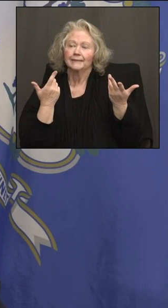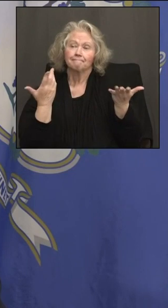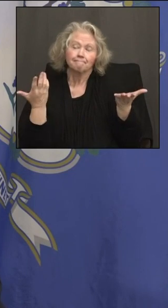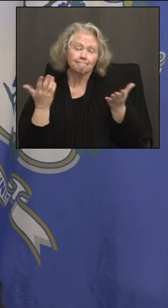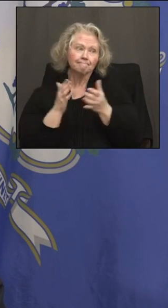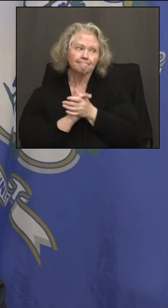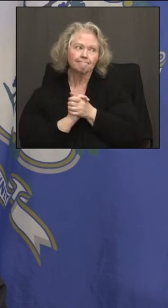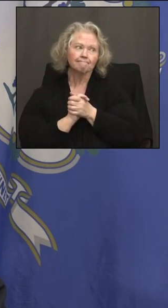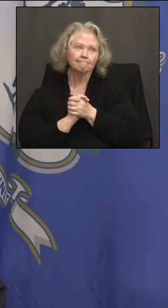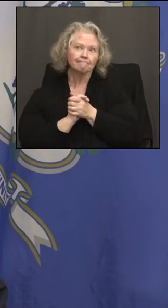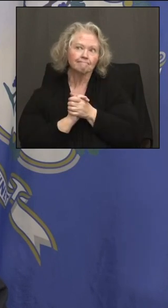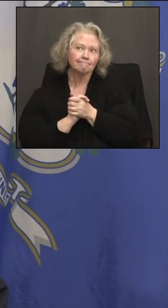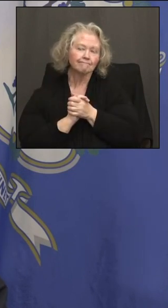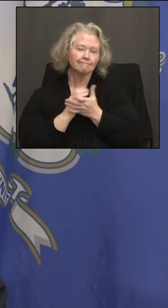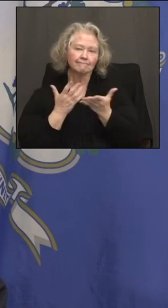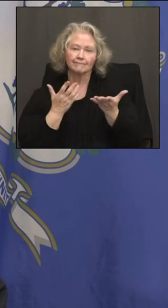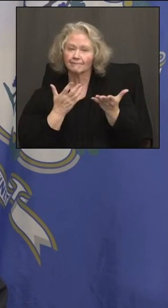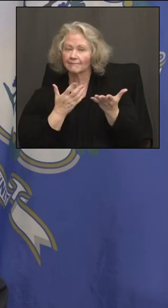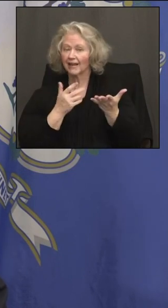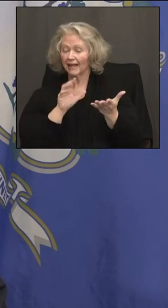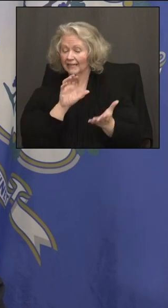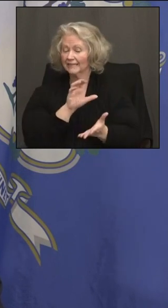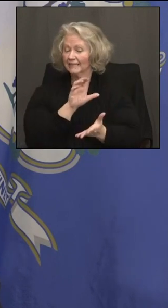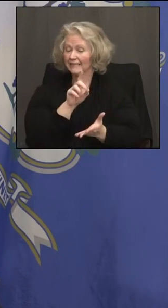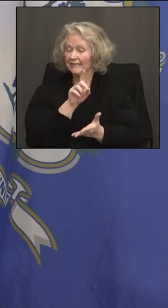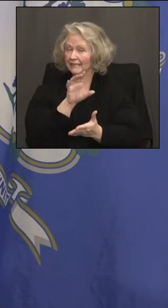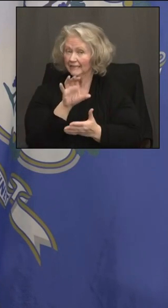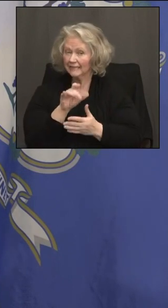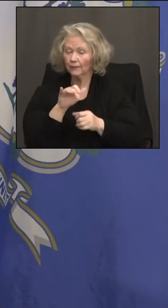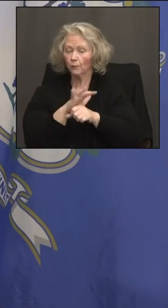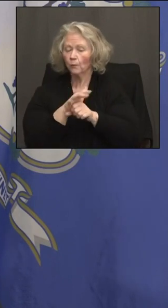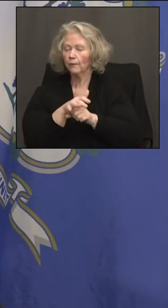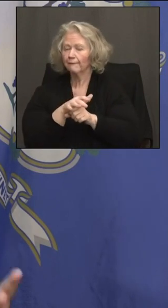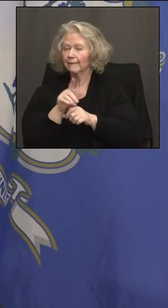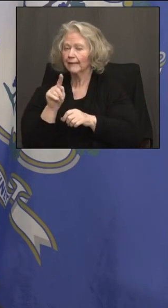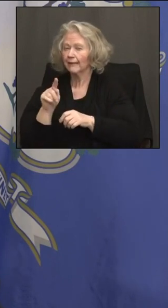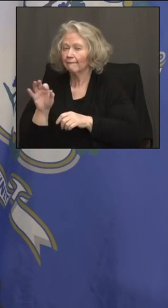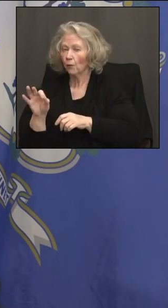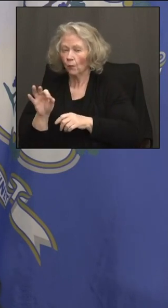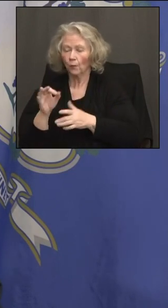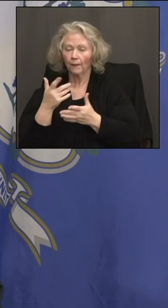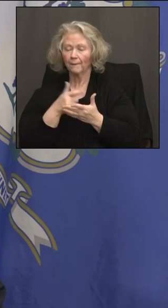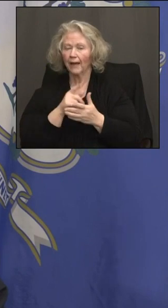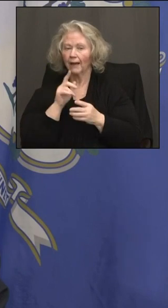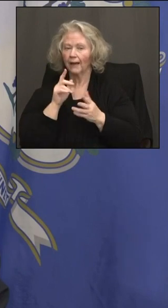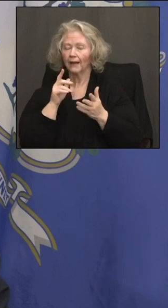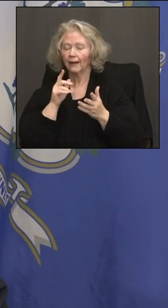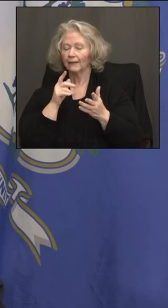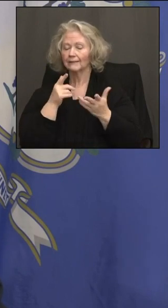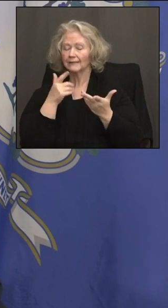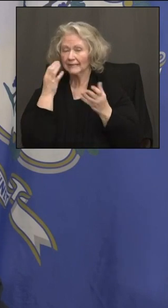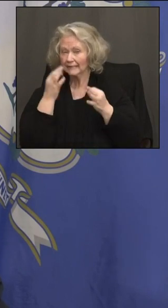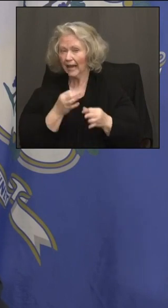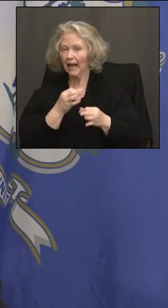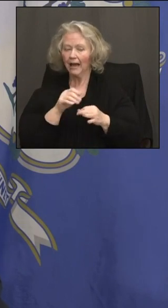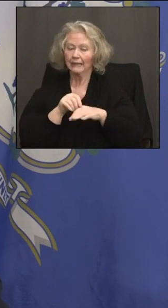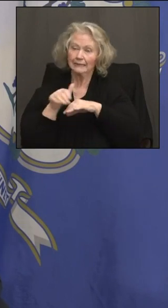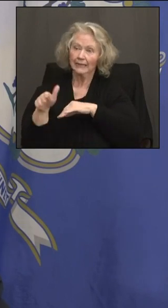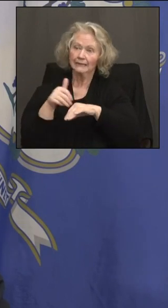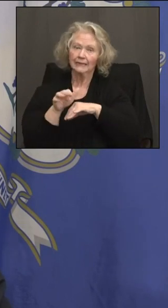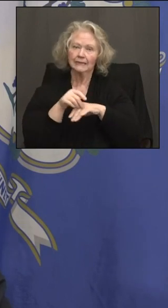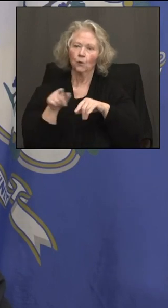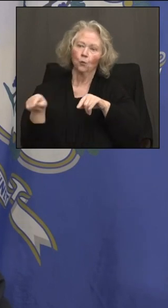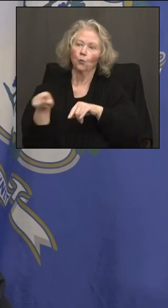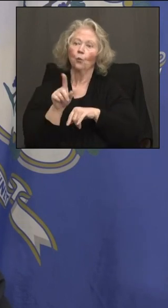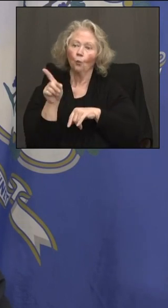CDC and the COVID task force may want to allocate vaccines where they know they're being used, and those are shots in the arm.